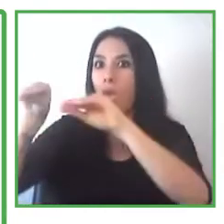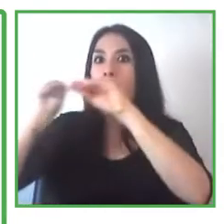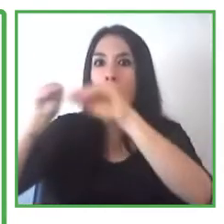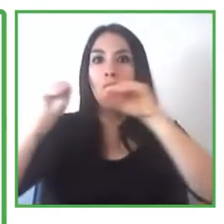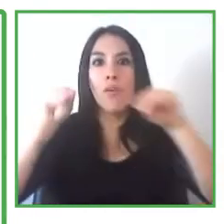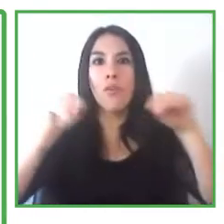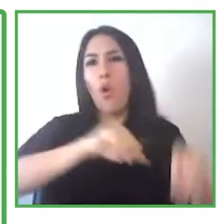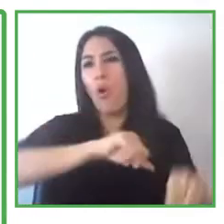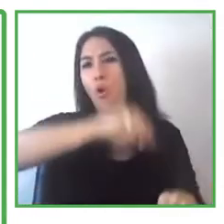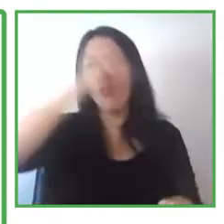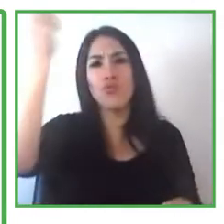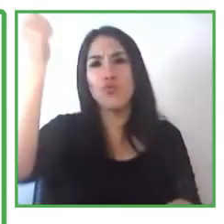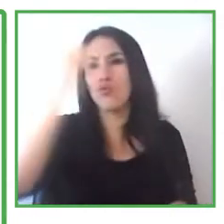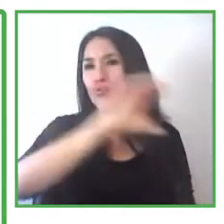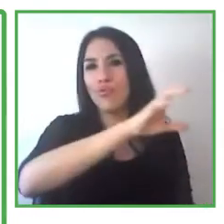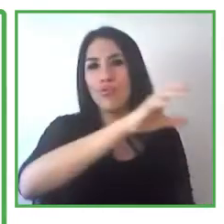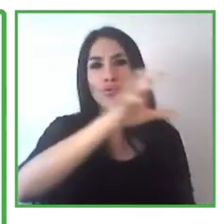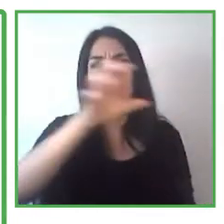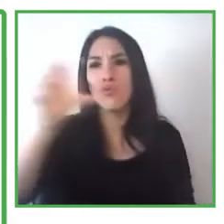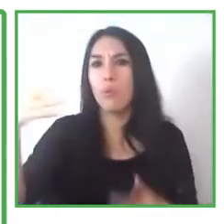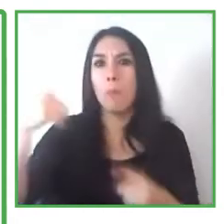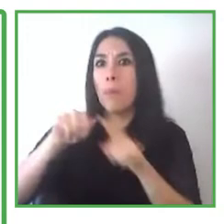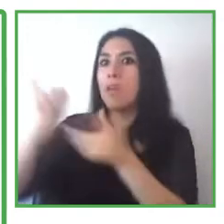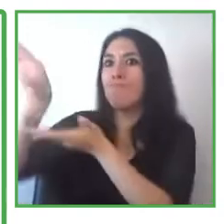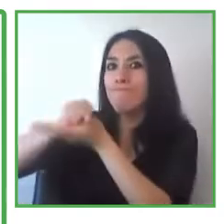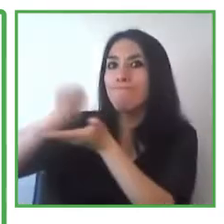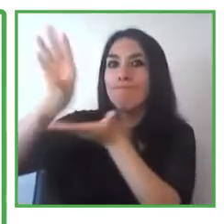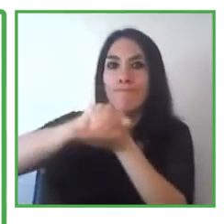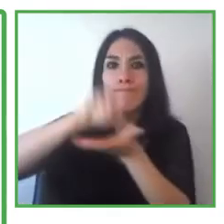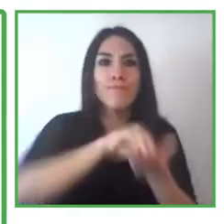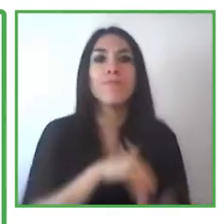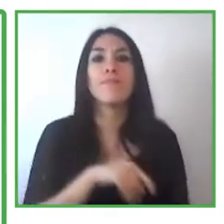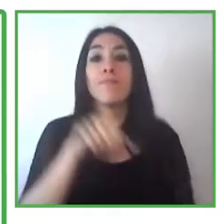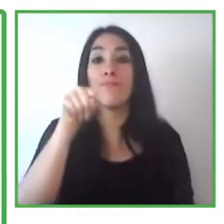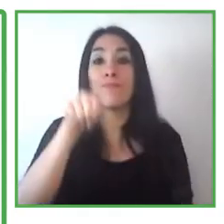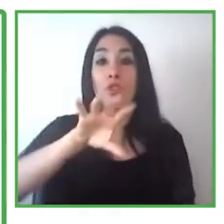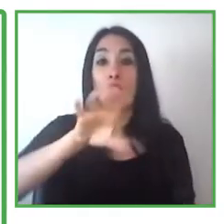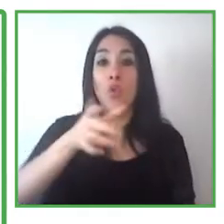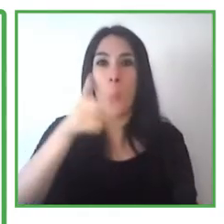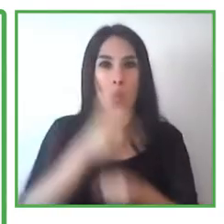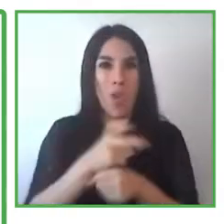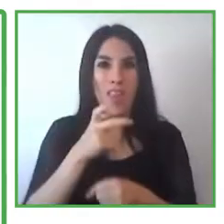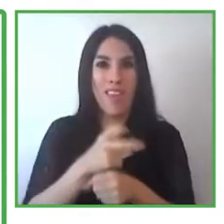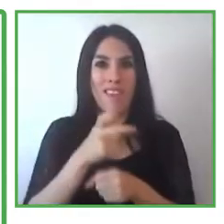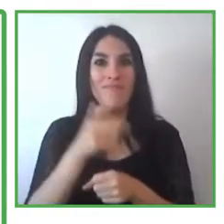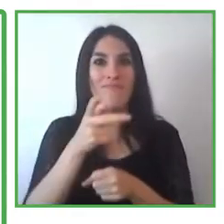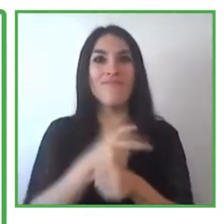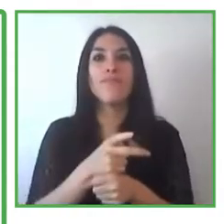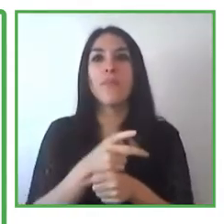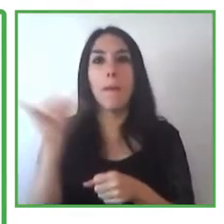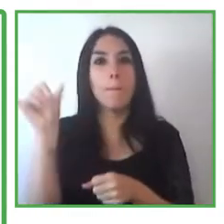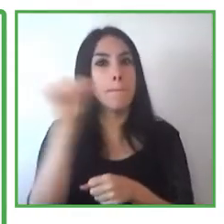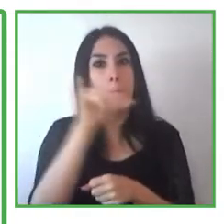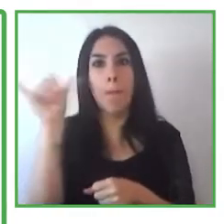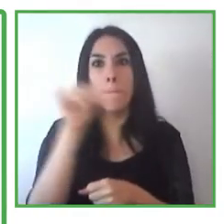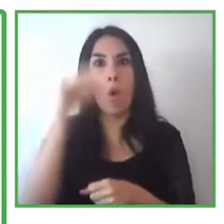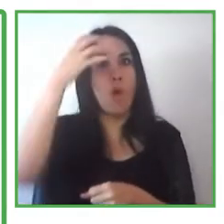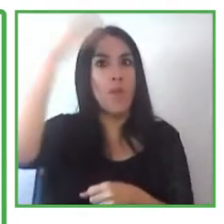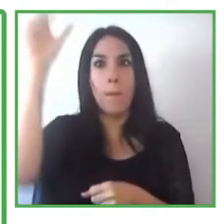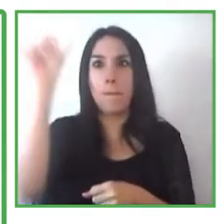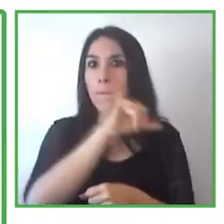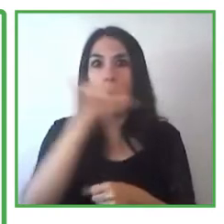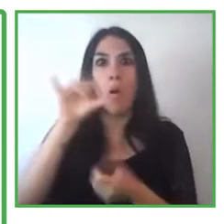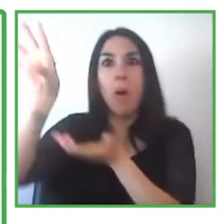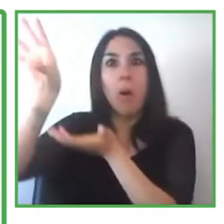and El Salvador, we are uncertain about what happens in the end, but in Guatemala, we already see that